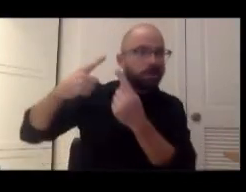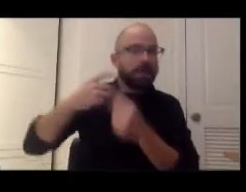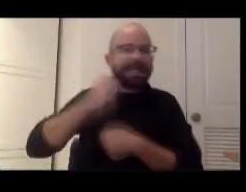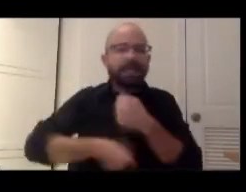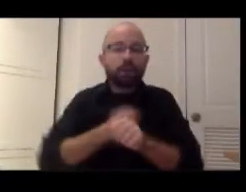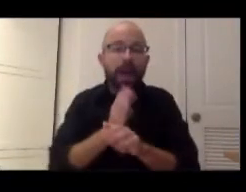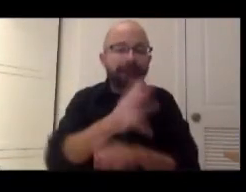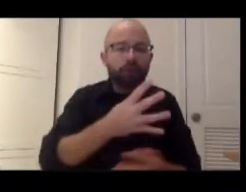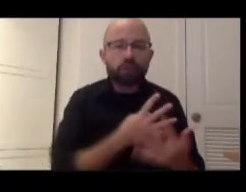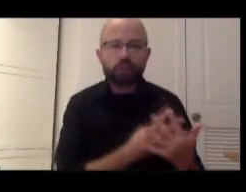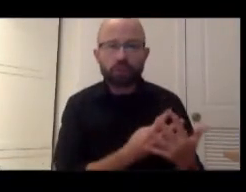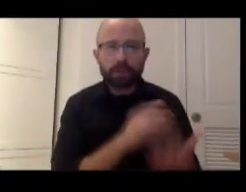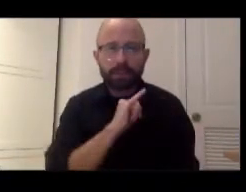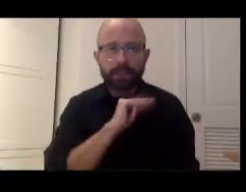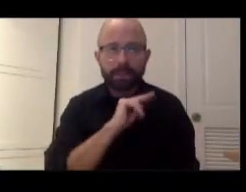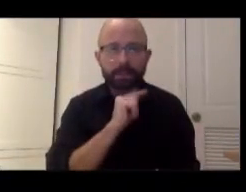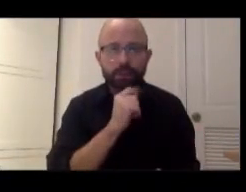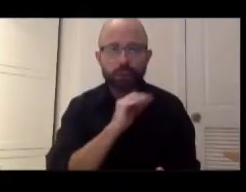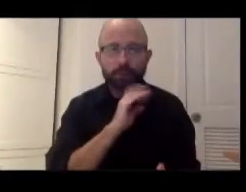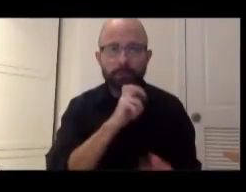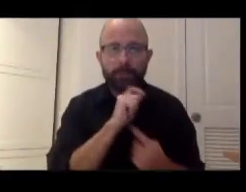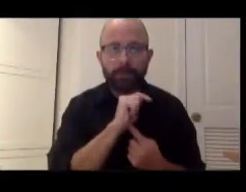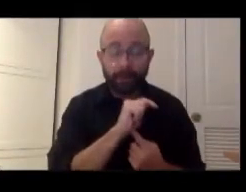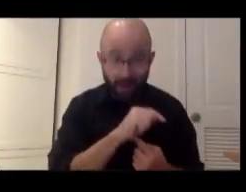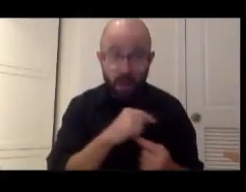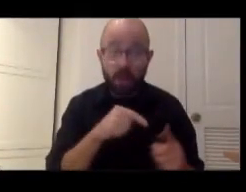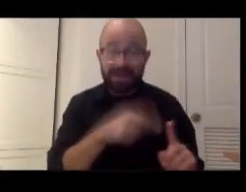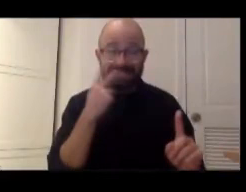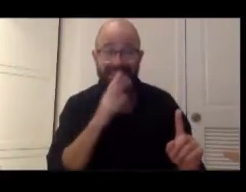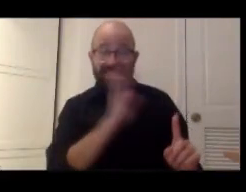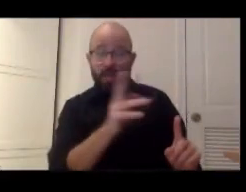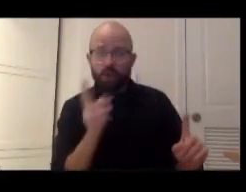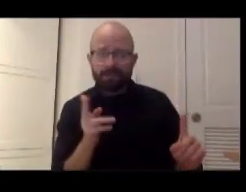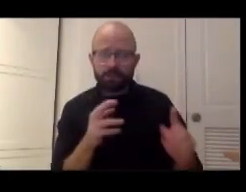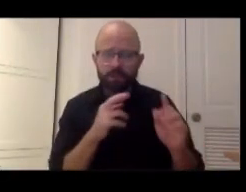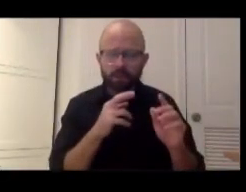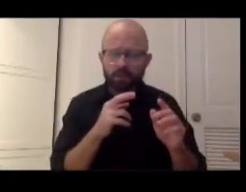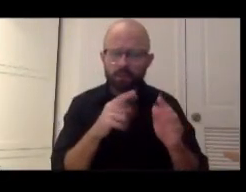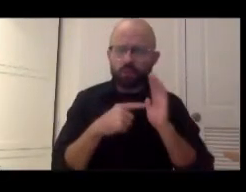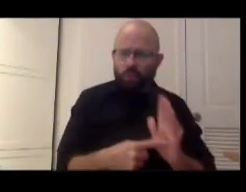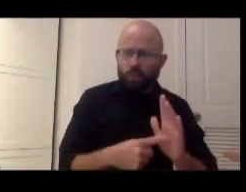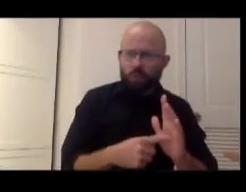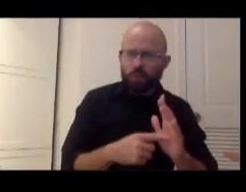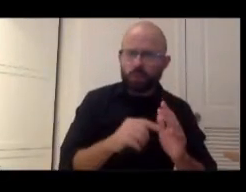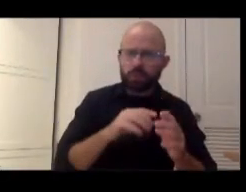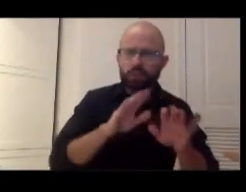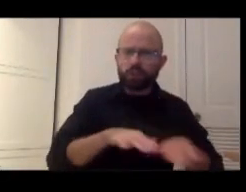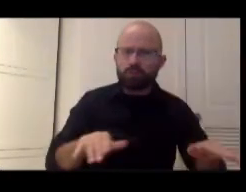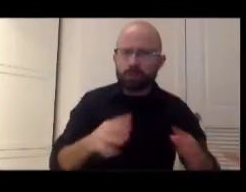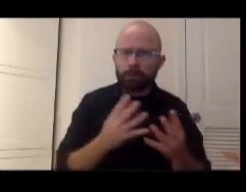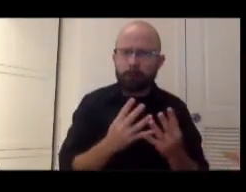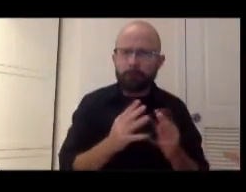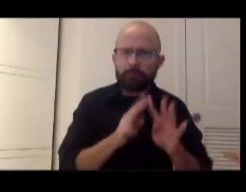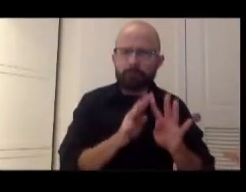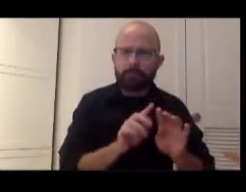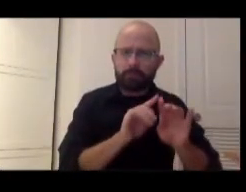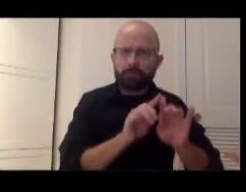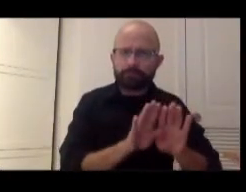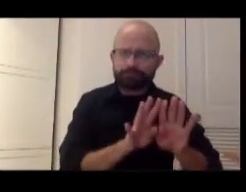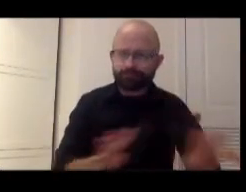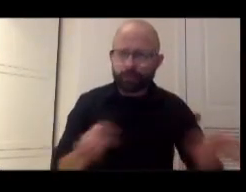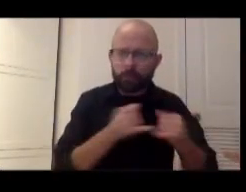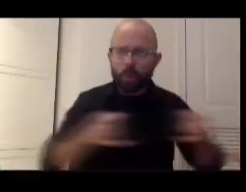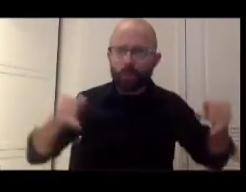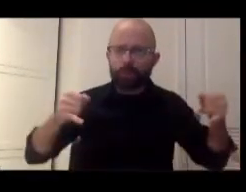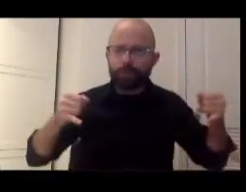how they see their own histories reflected with children at the border in cages. That's an act of solidarity that